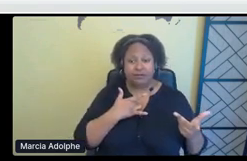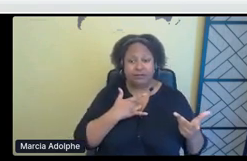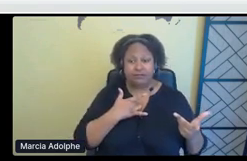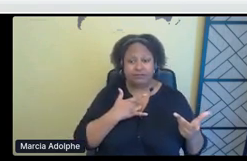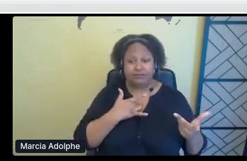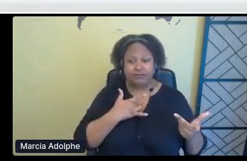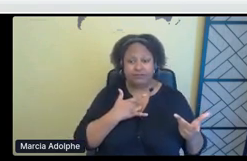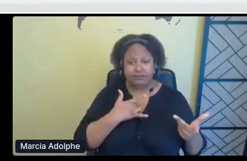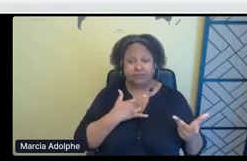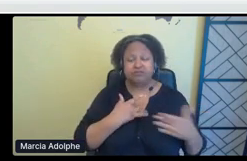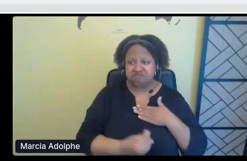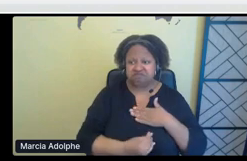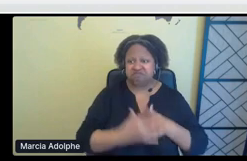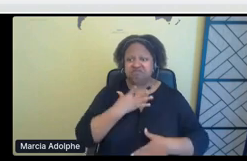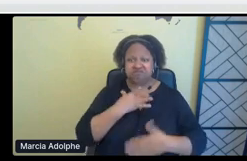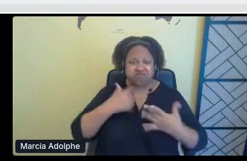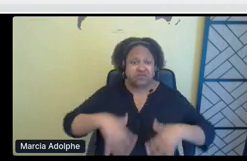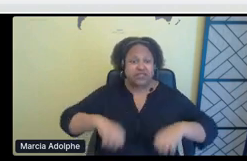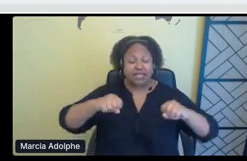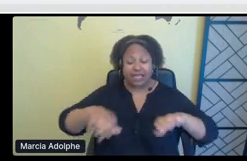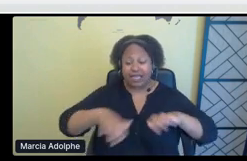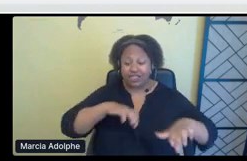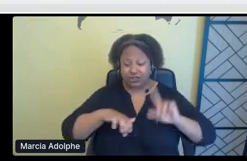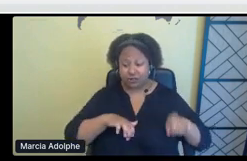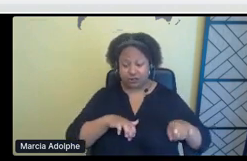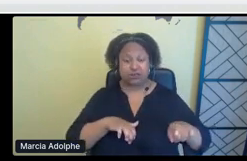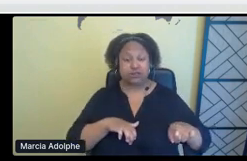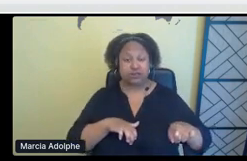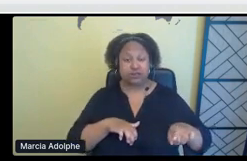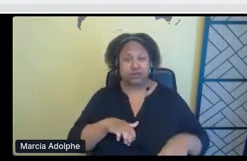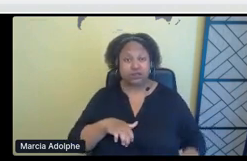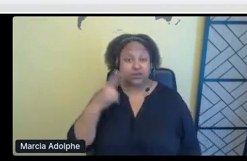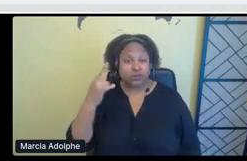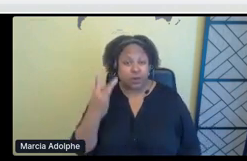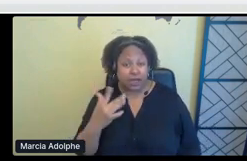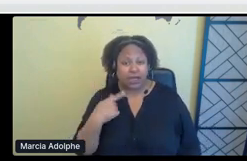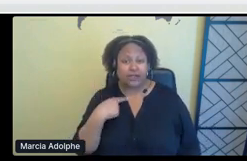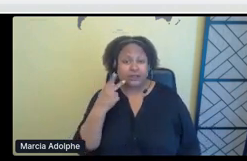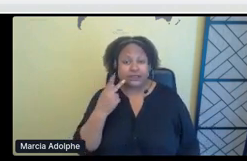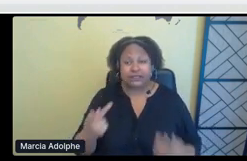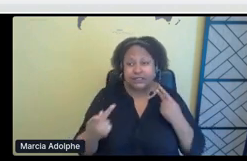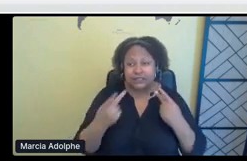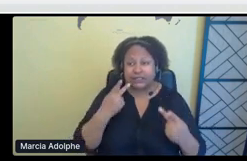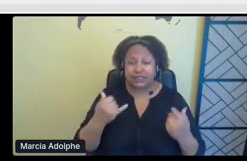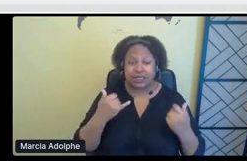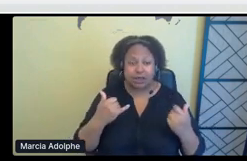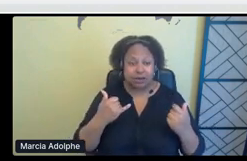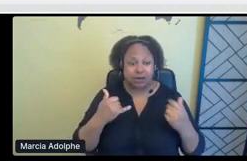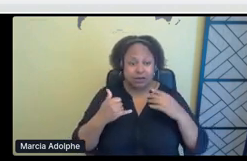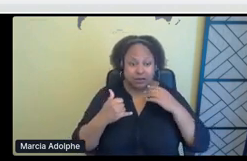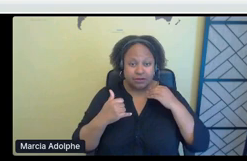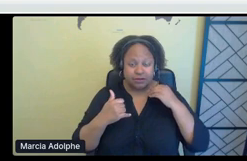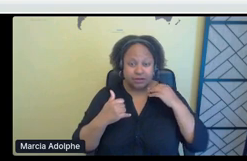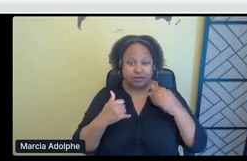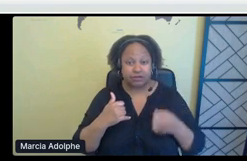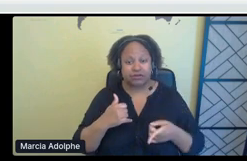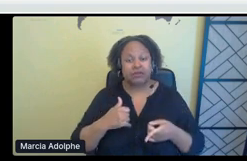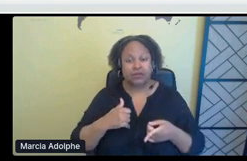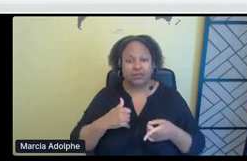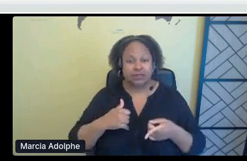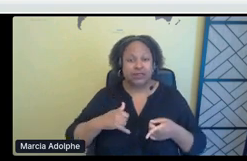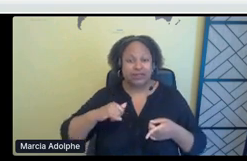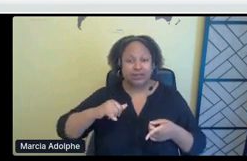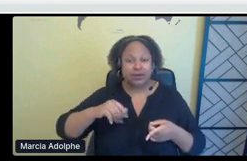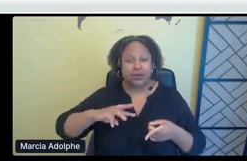um, action. And so that's why, you know, what we see is industrialized landscapes, strained and polluted watersheds and contaminated air.